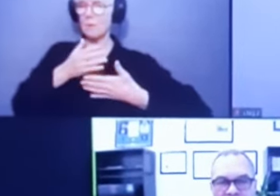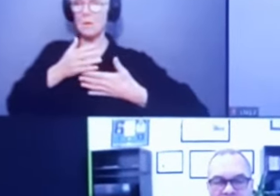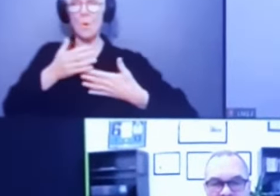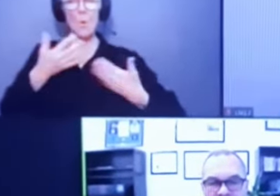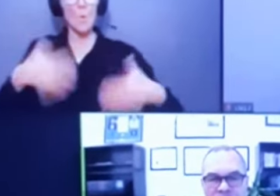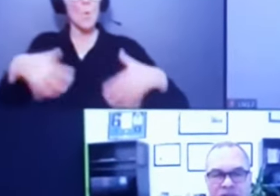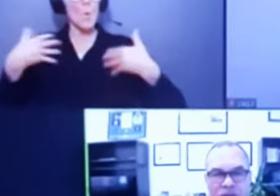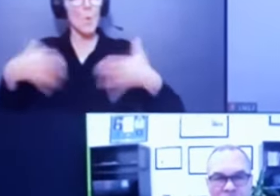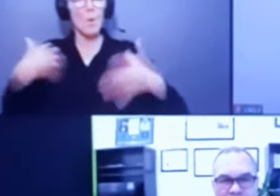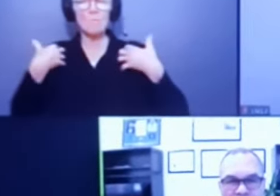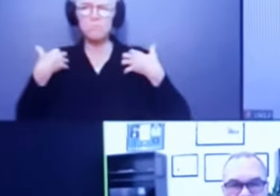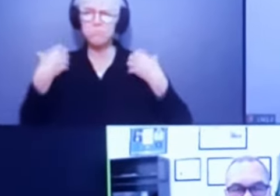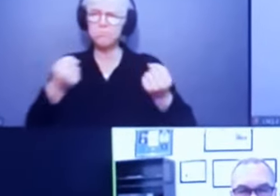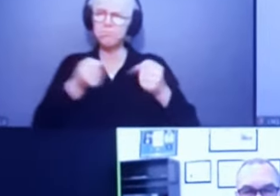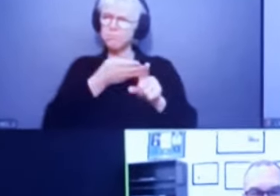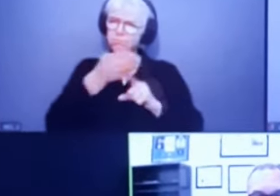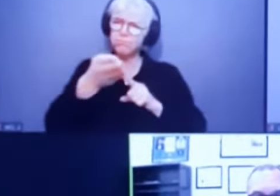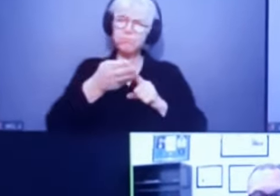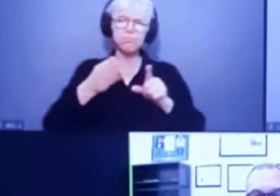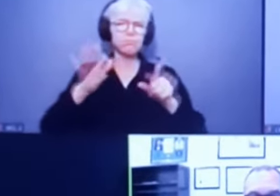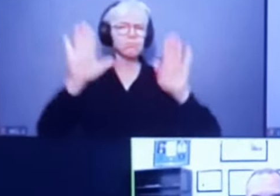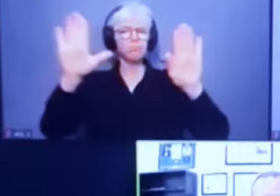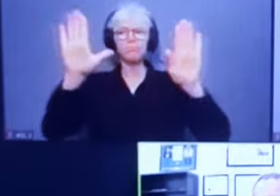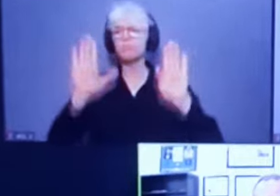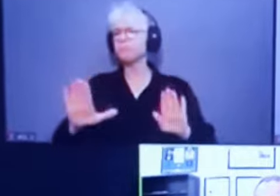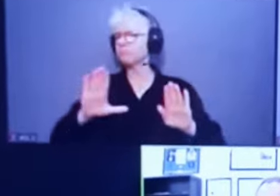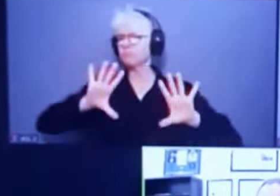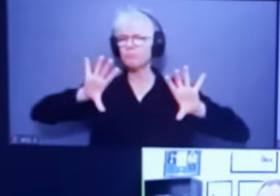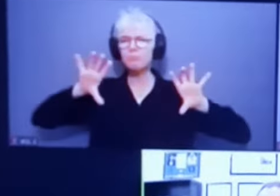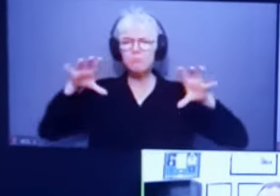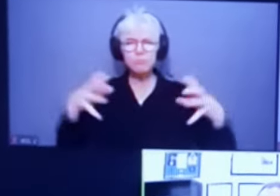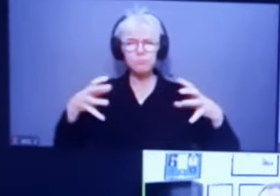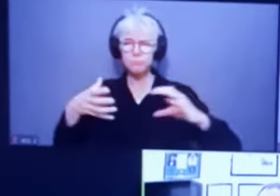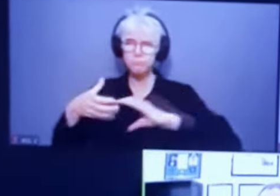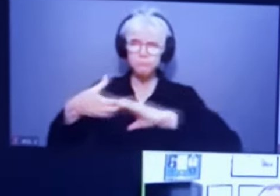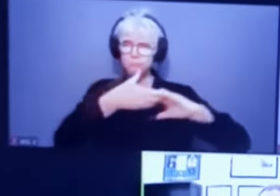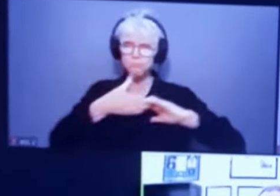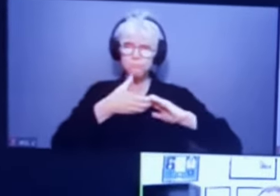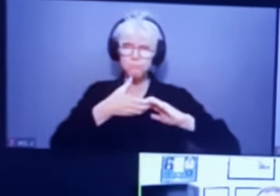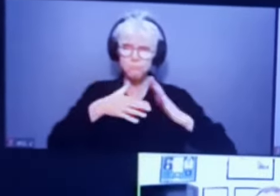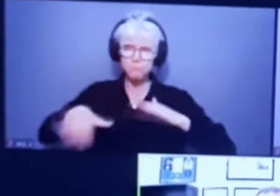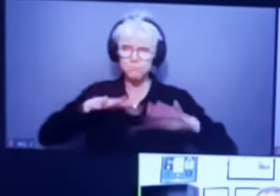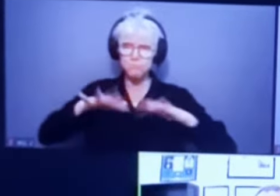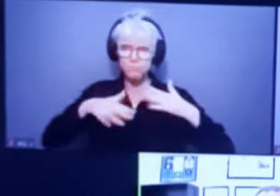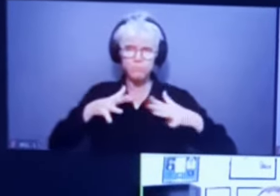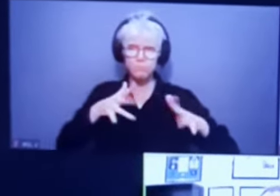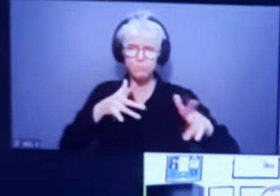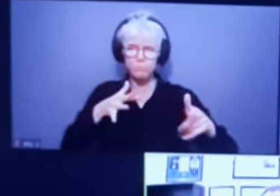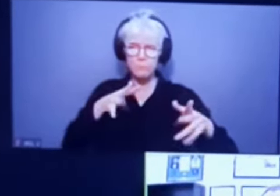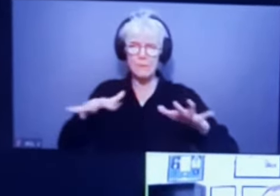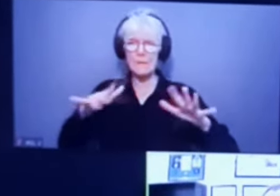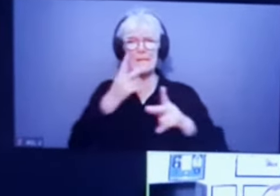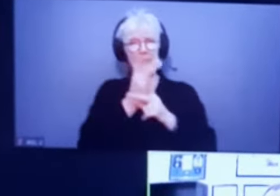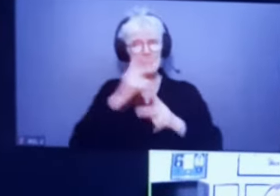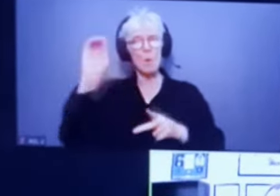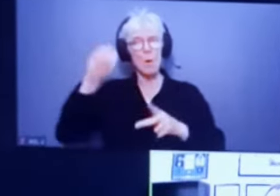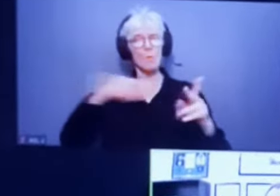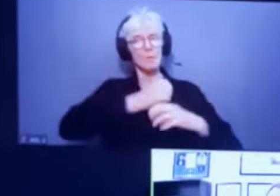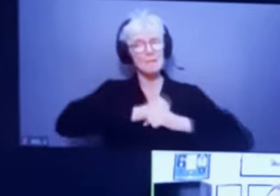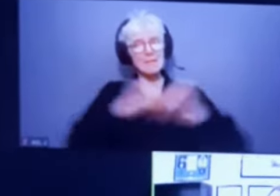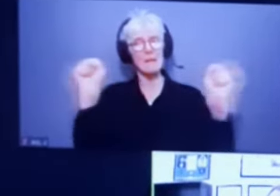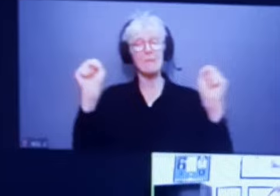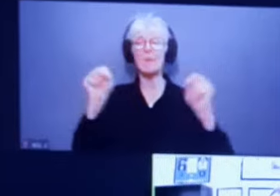They have been an incredible group of individuals who kept this city safe during a situation that could have become